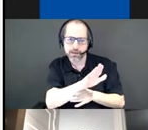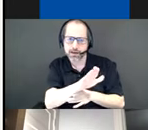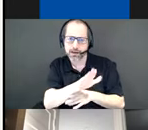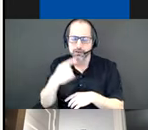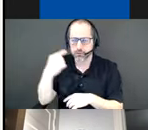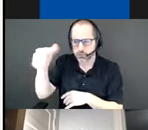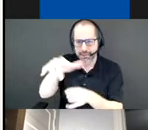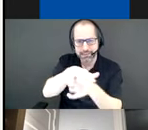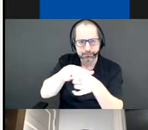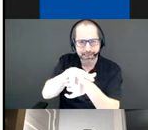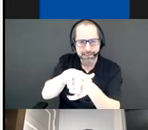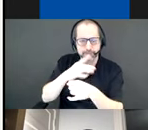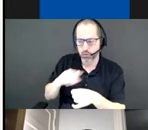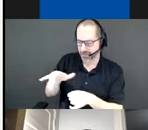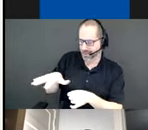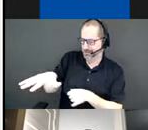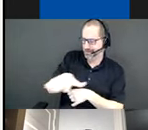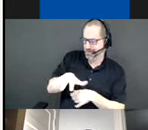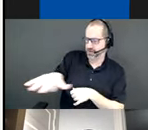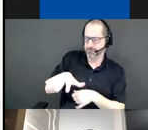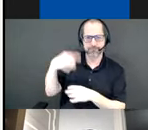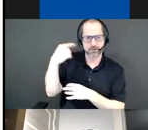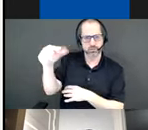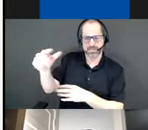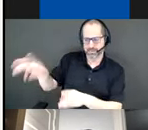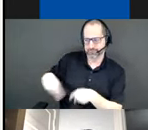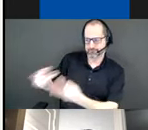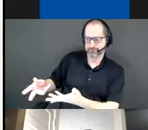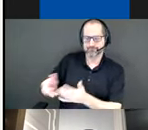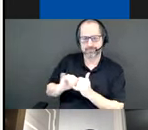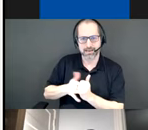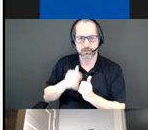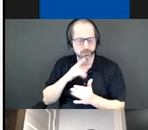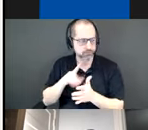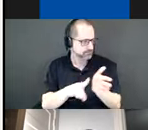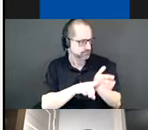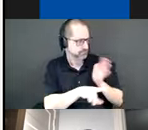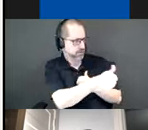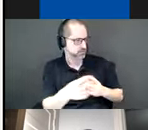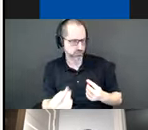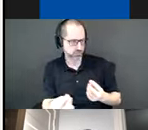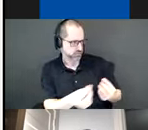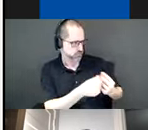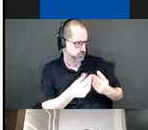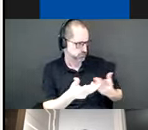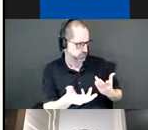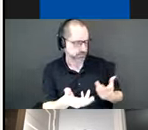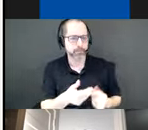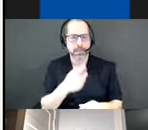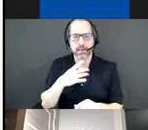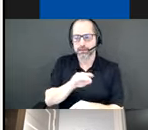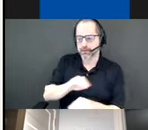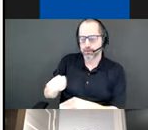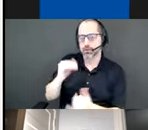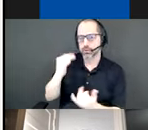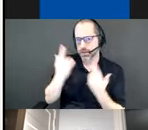spaces in the local area and what people are doing, we started to realise that there's a kind of a shift in